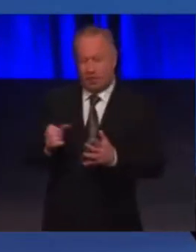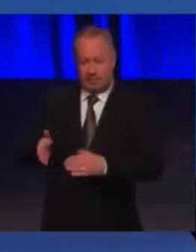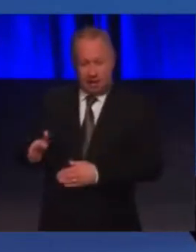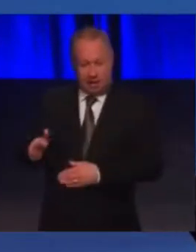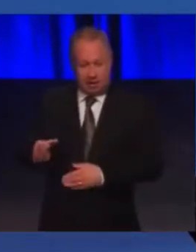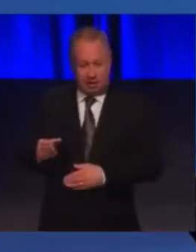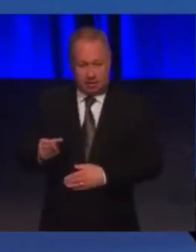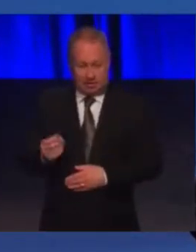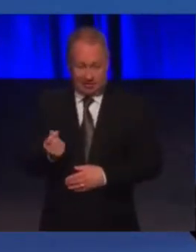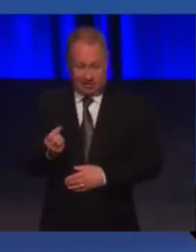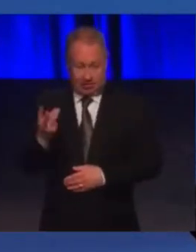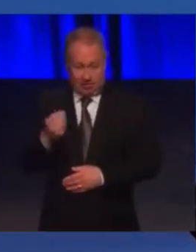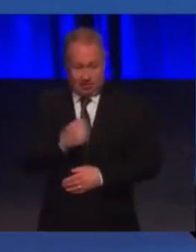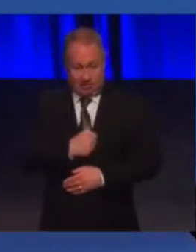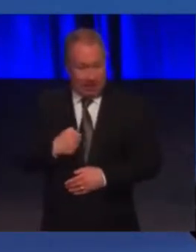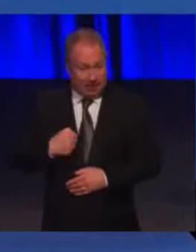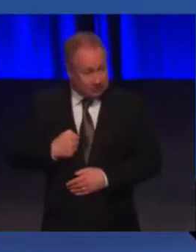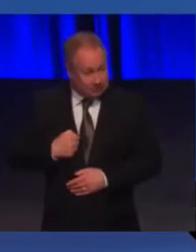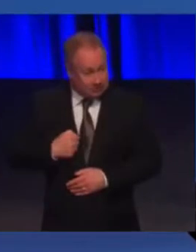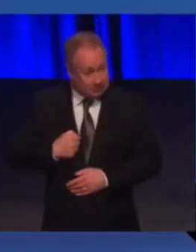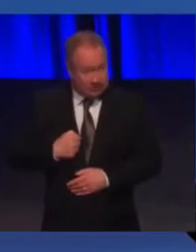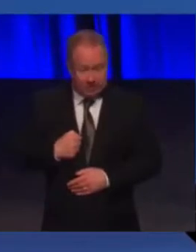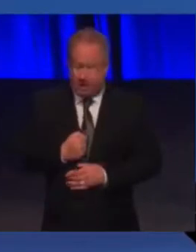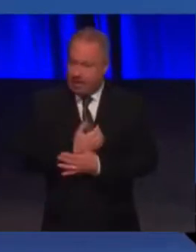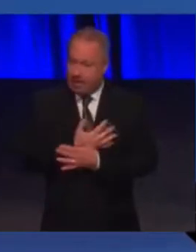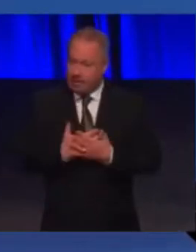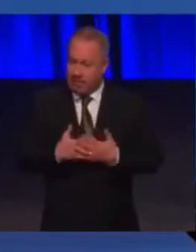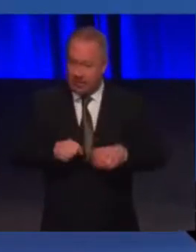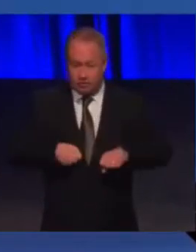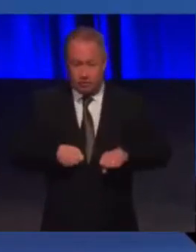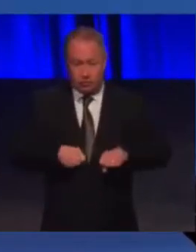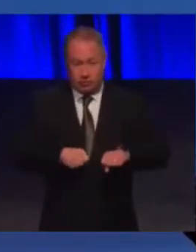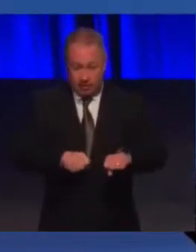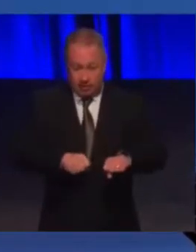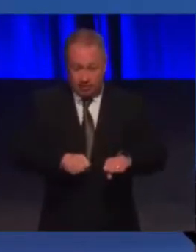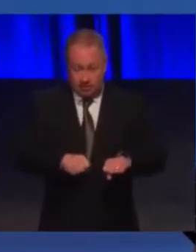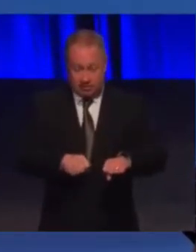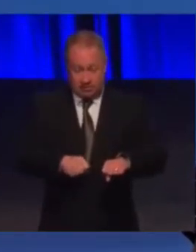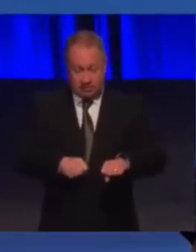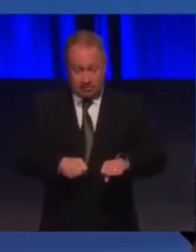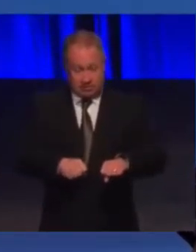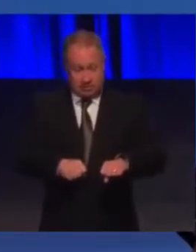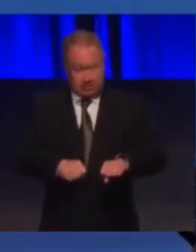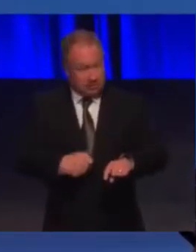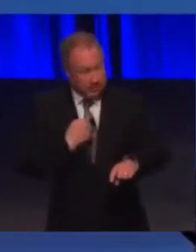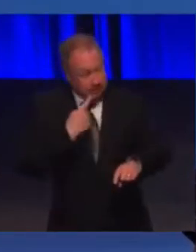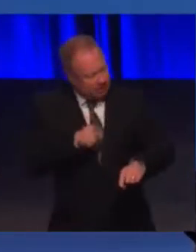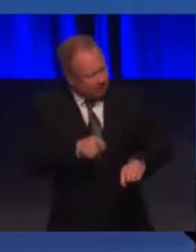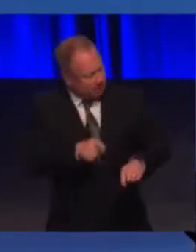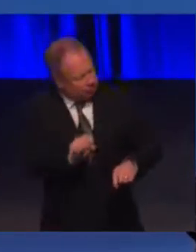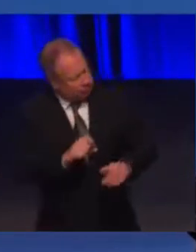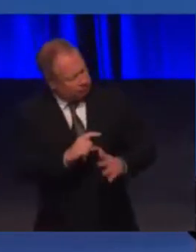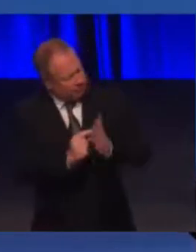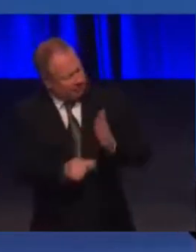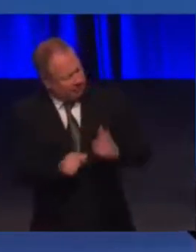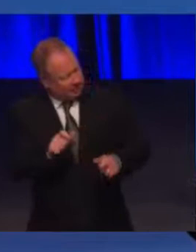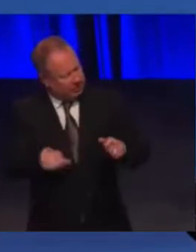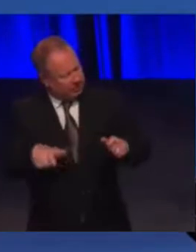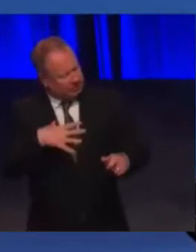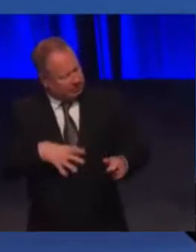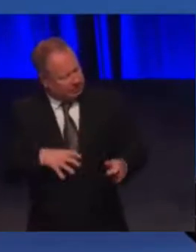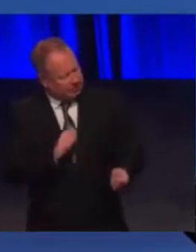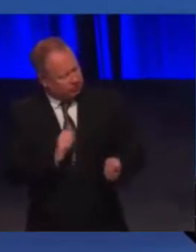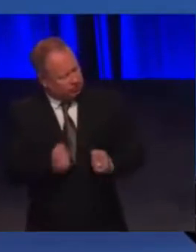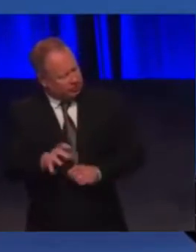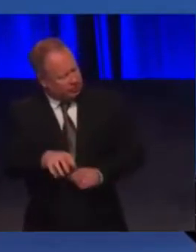Many supermarkets refuse to accept that their profound and multiply disabled customers require the dignity of a changing places